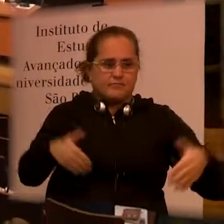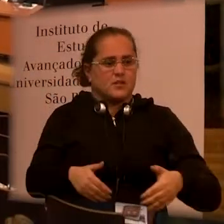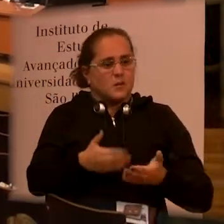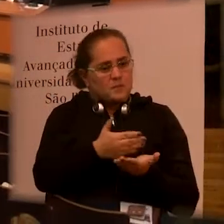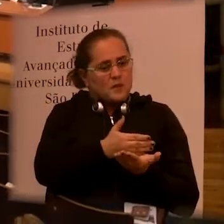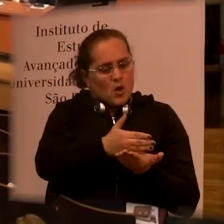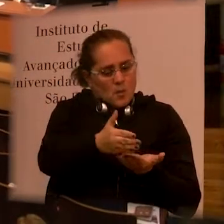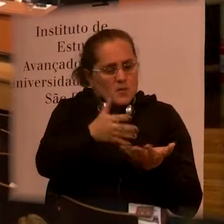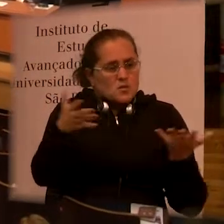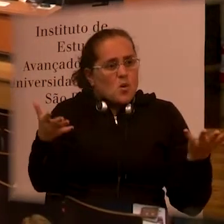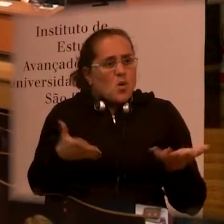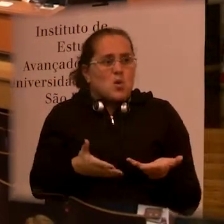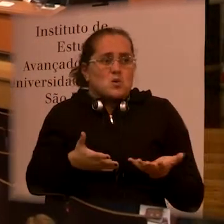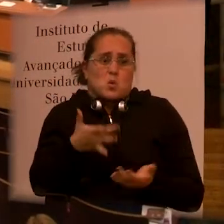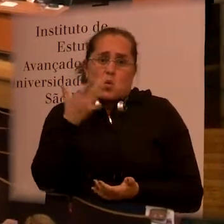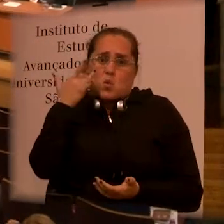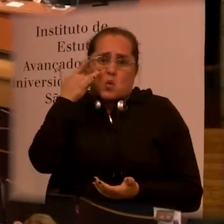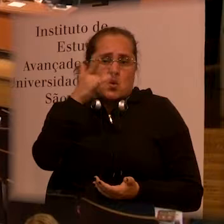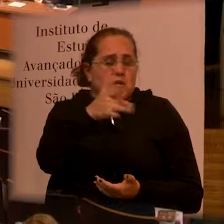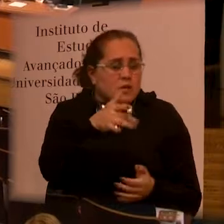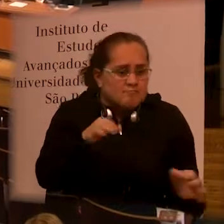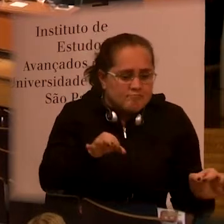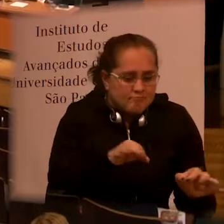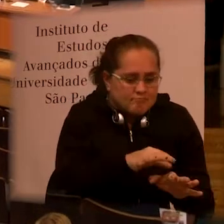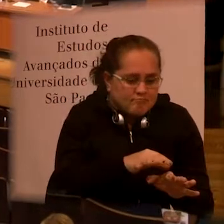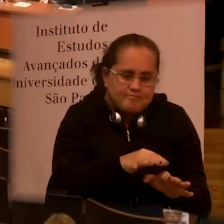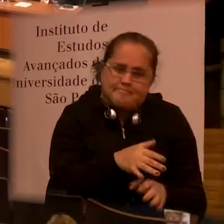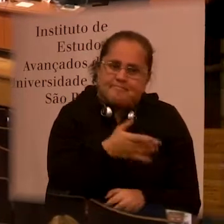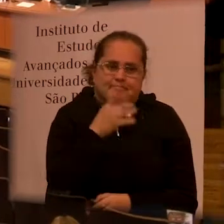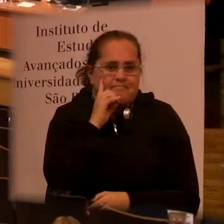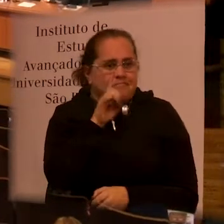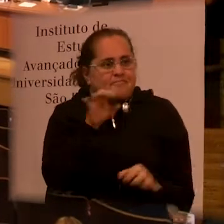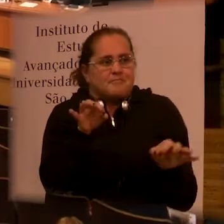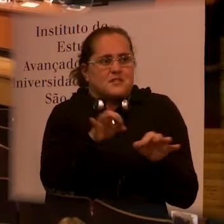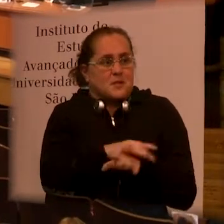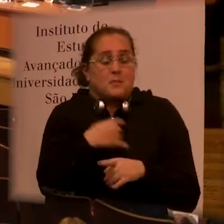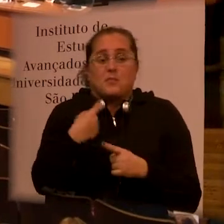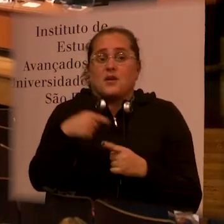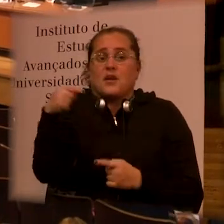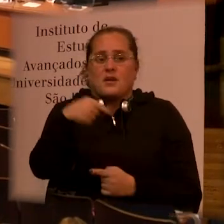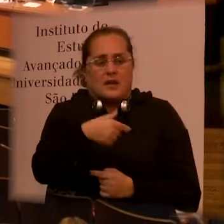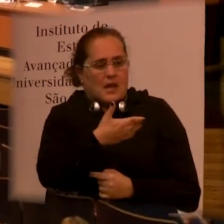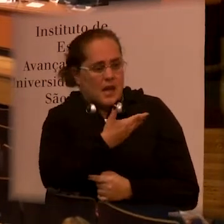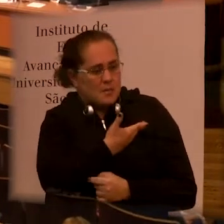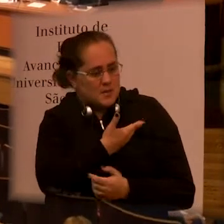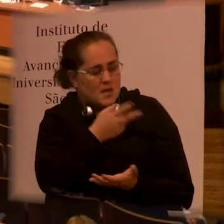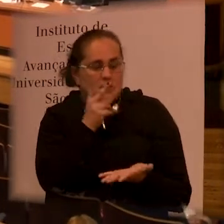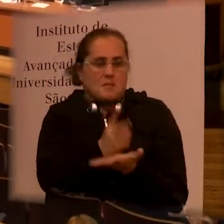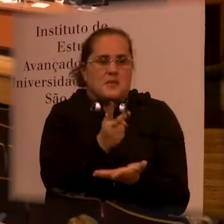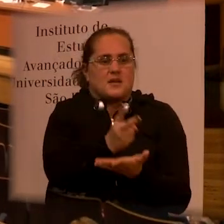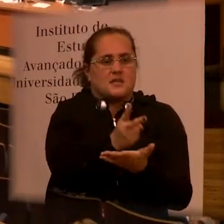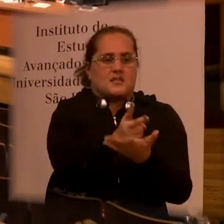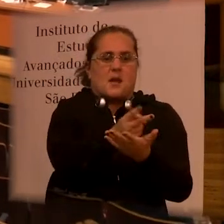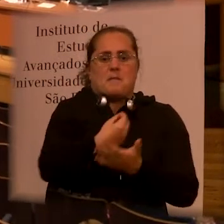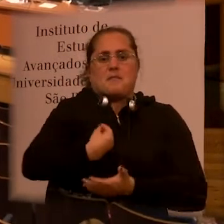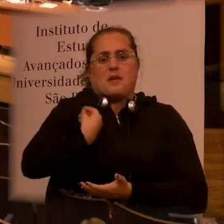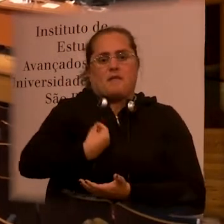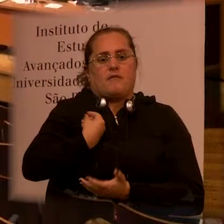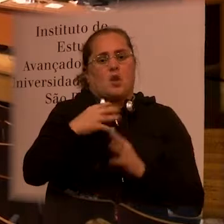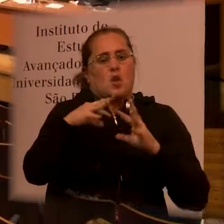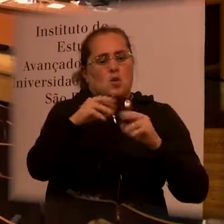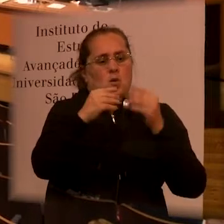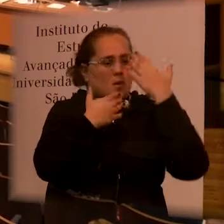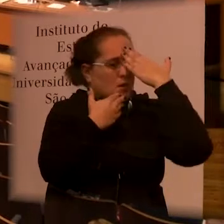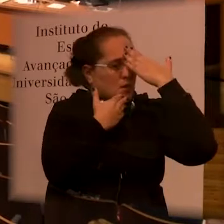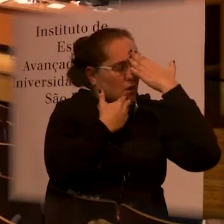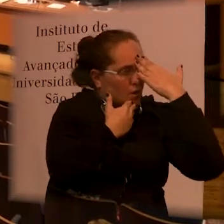that starts today, and we don't know when it's about to end, because it's like we have it here. A